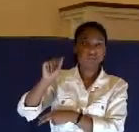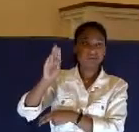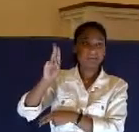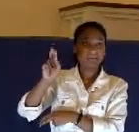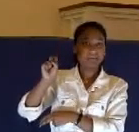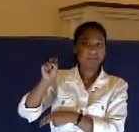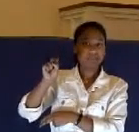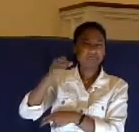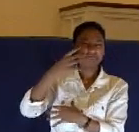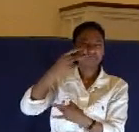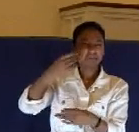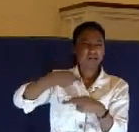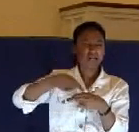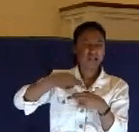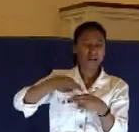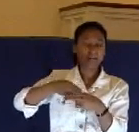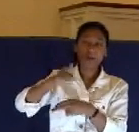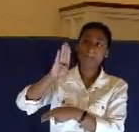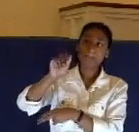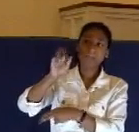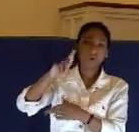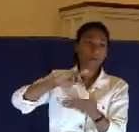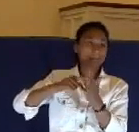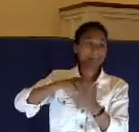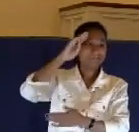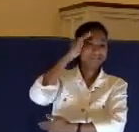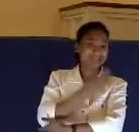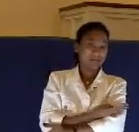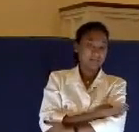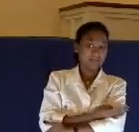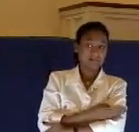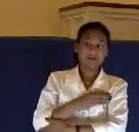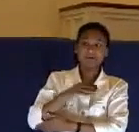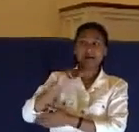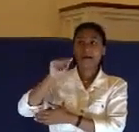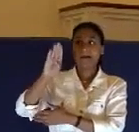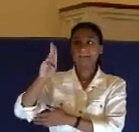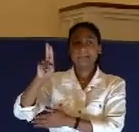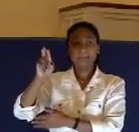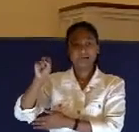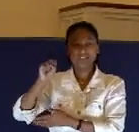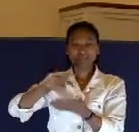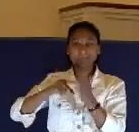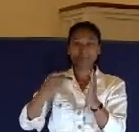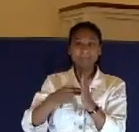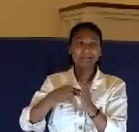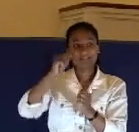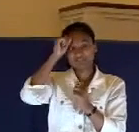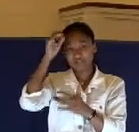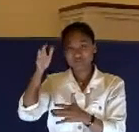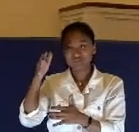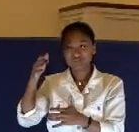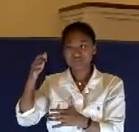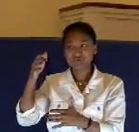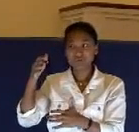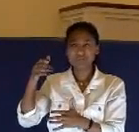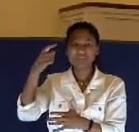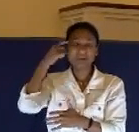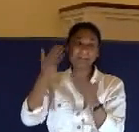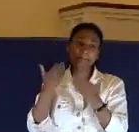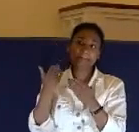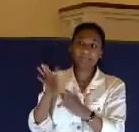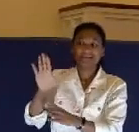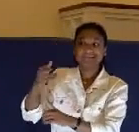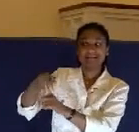Interesting name. Bar means son of. Abba means father. Son of the father. Some scholars believe his first name was Jesus also.